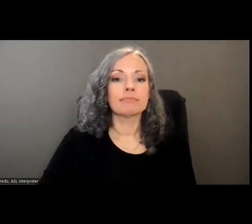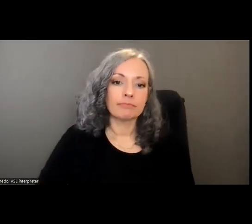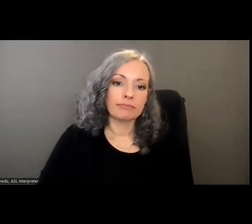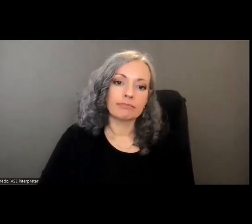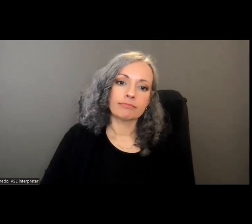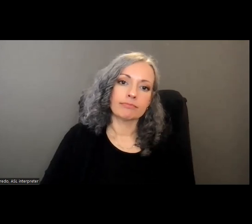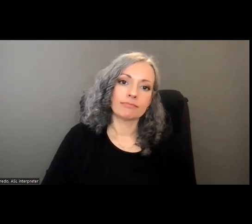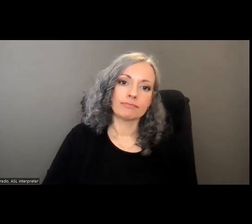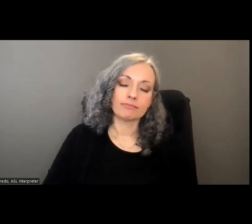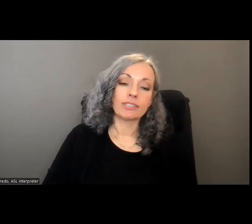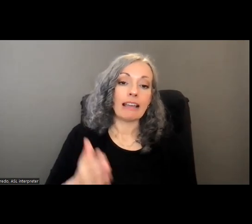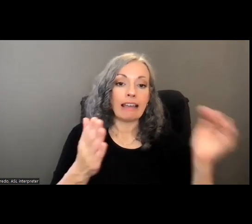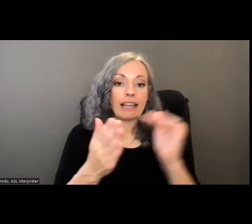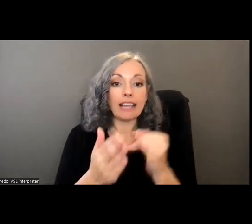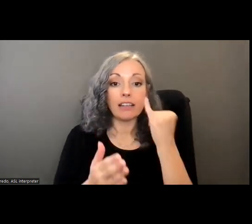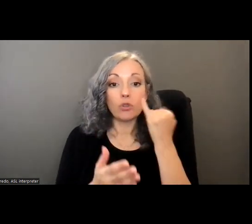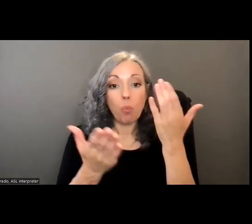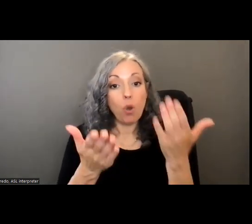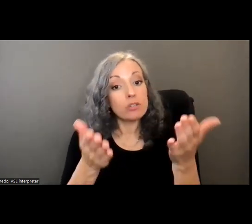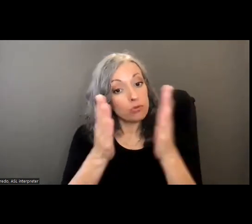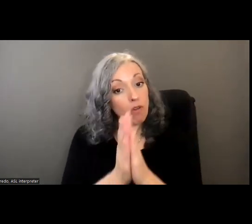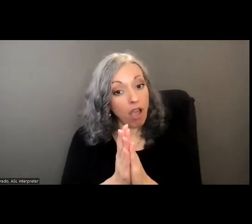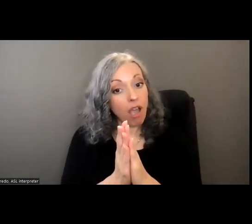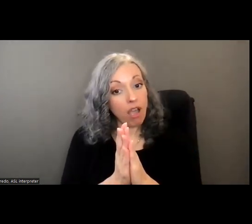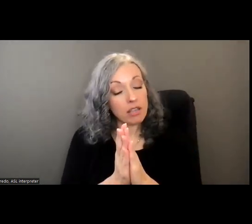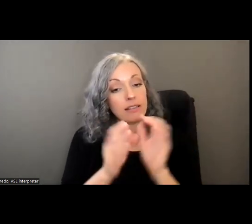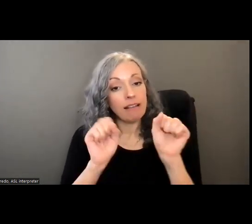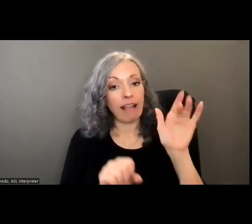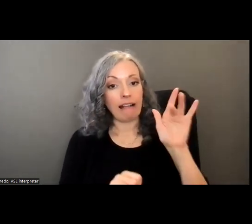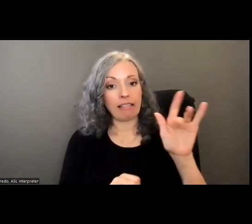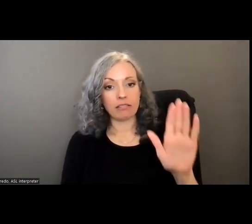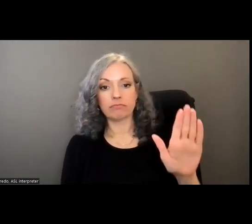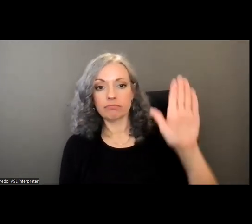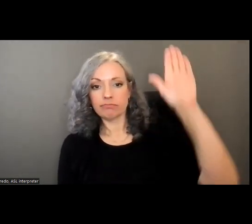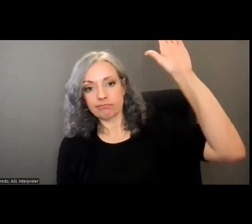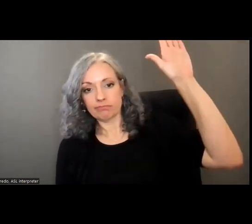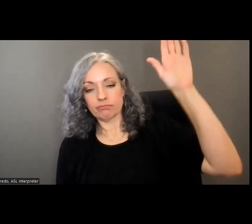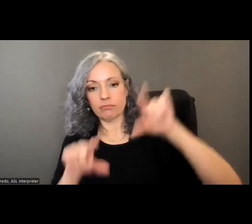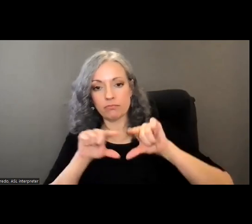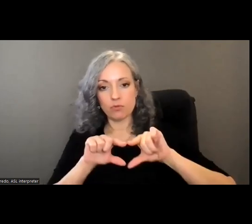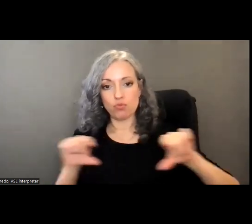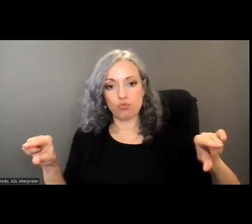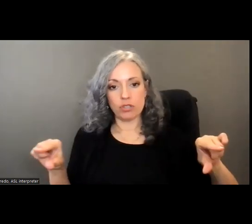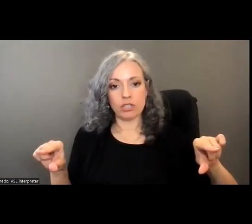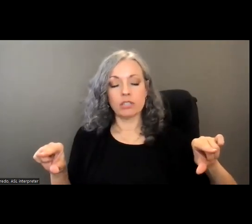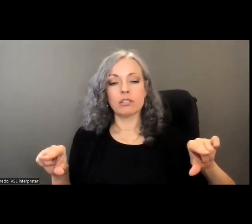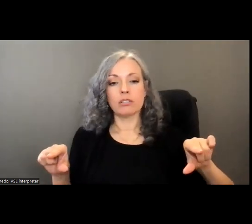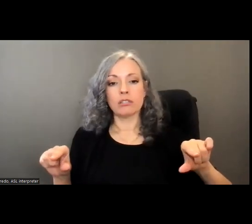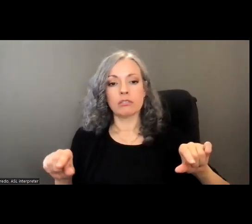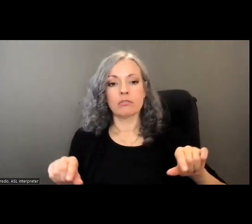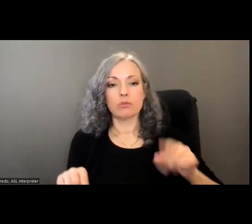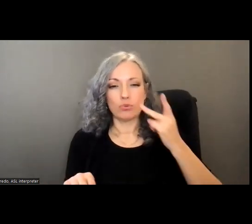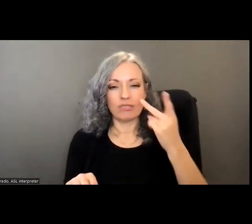okay once again if you'd like to ask a question you can click on the raise hand icon at the bottom of the screen and we'll unmute you um